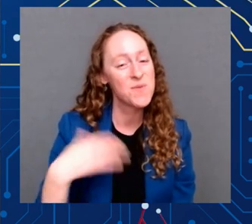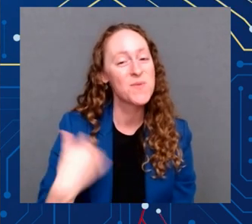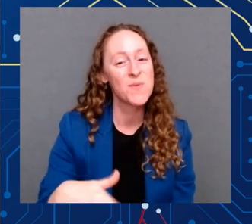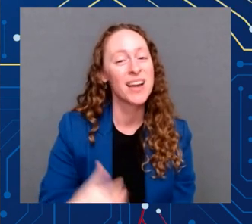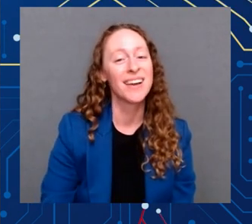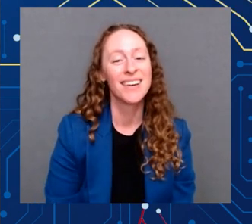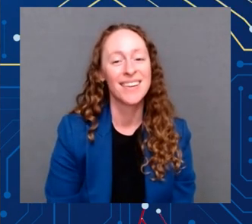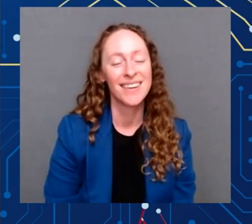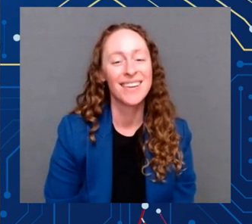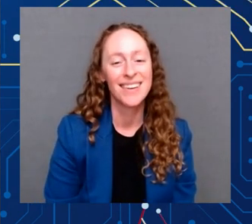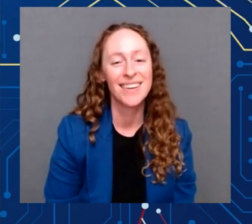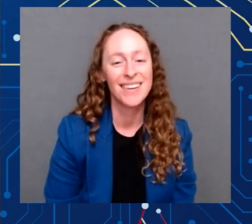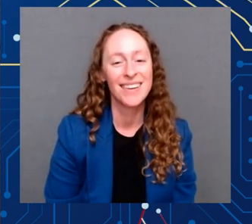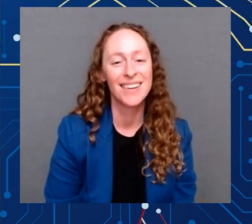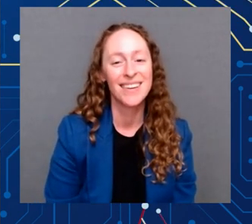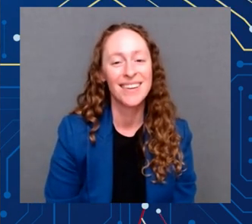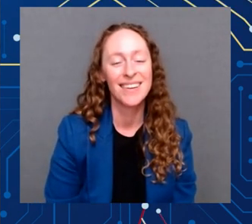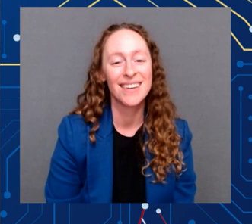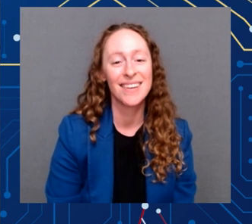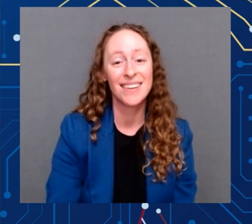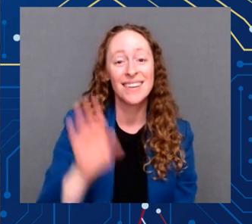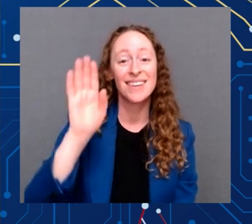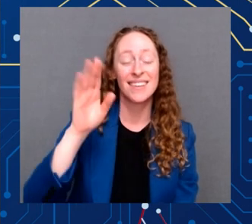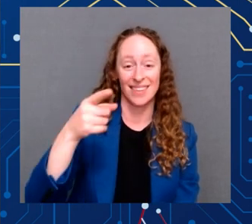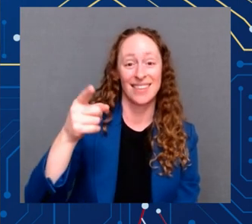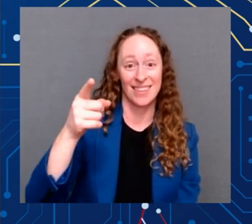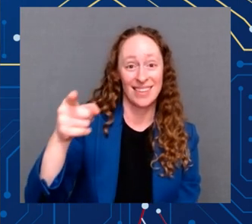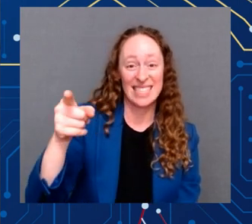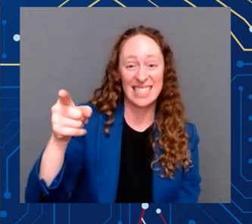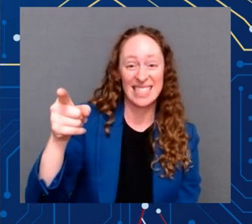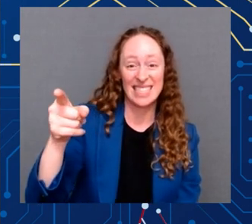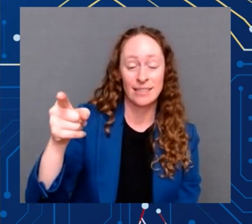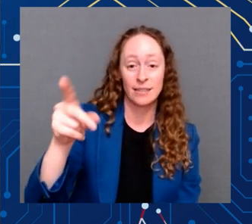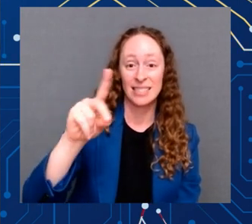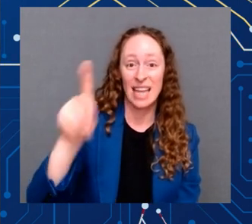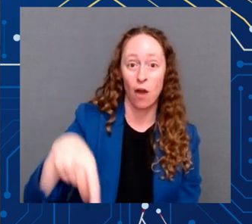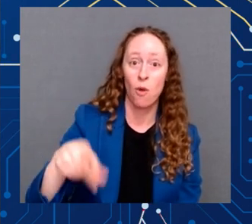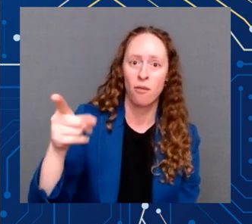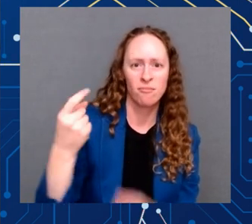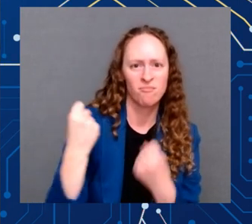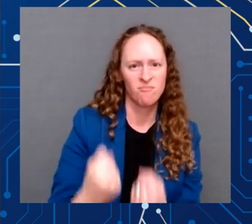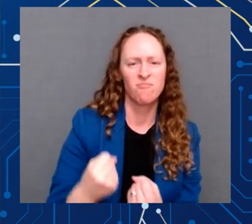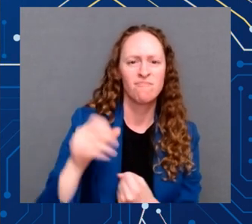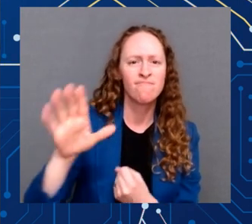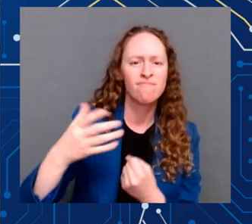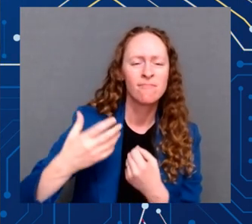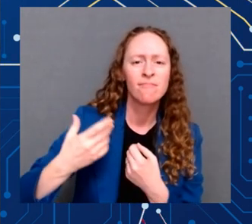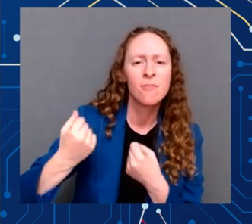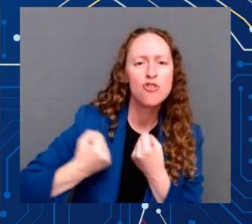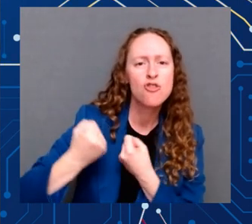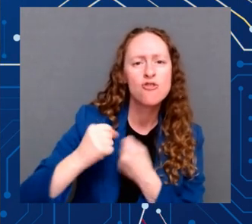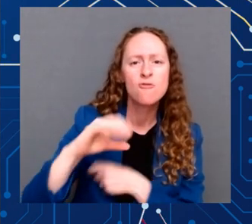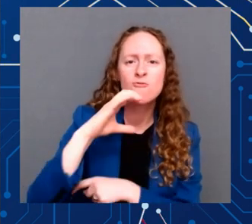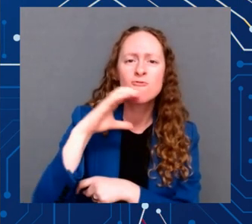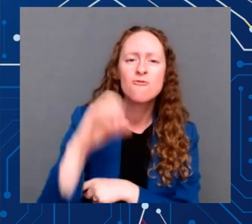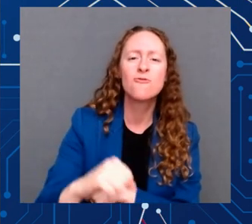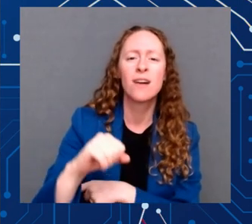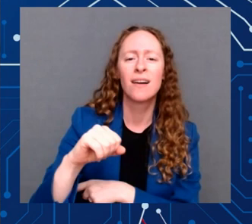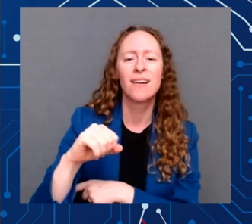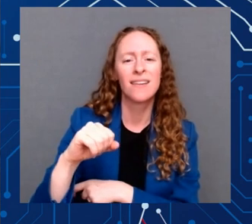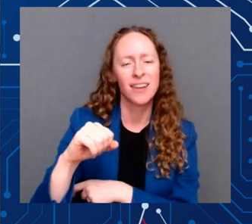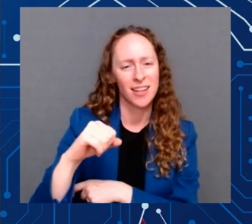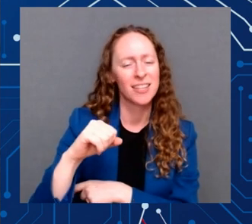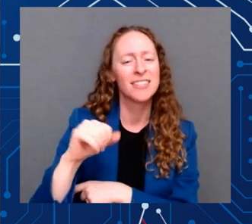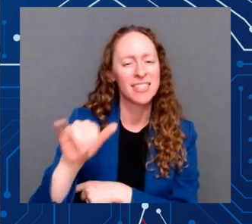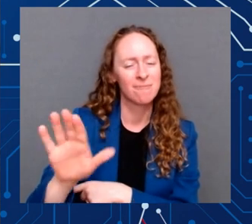They even got a Hummer that can go 4-1, zero to 60. That's faster than my Corvette. Now, my Corvette is older than I am,